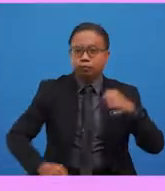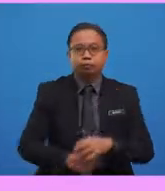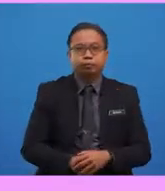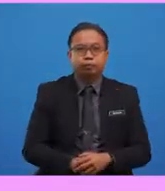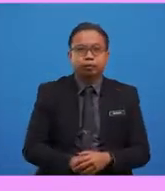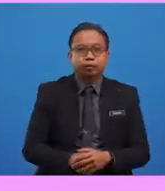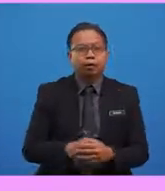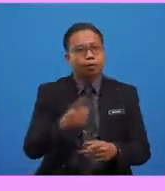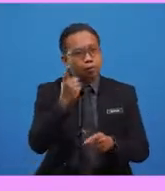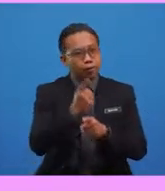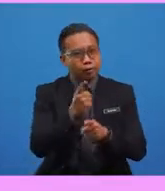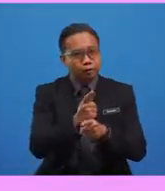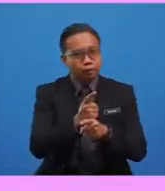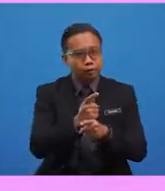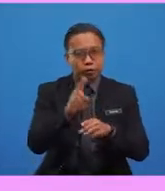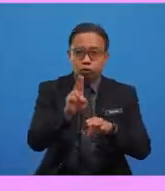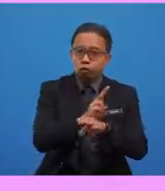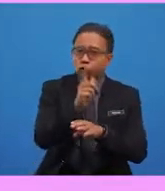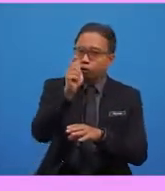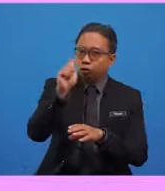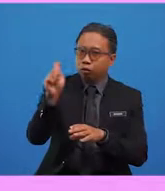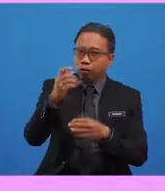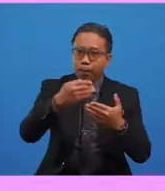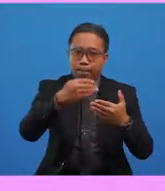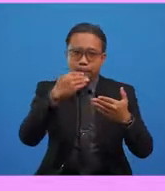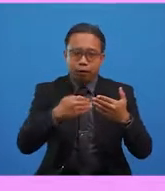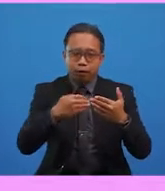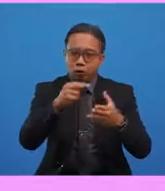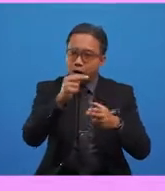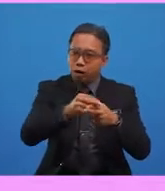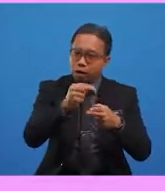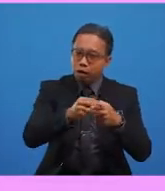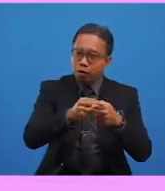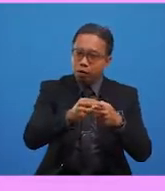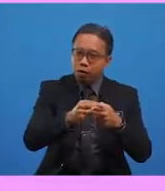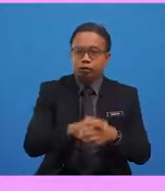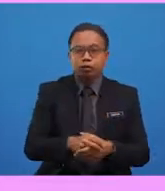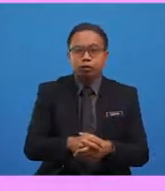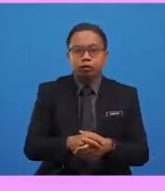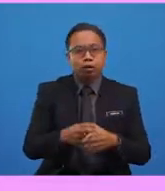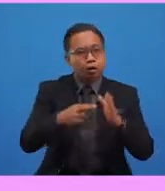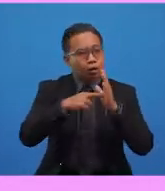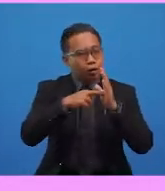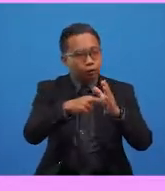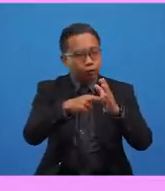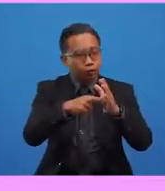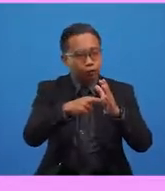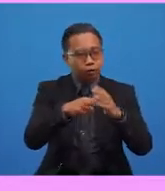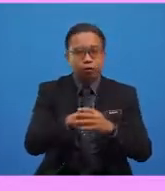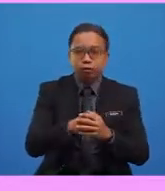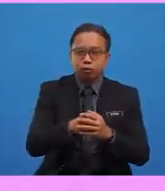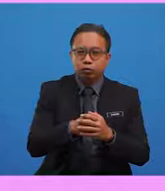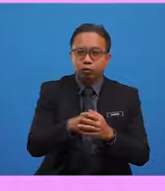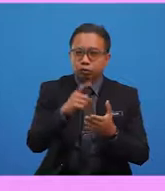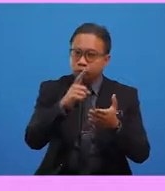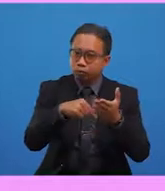That's right. We use article The before nouns to show that we are referring to what particular